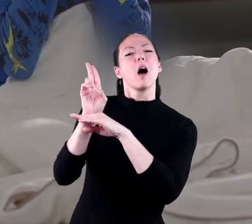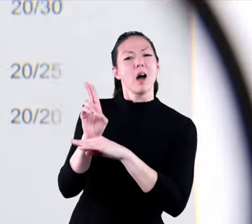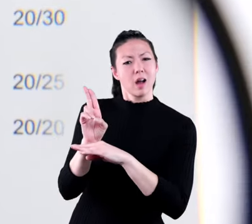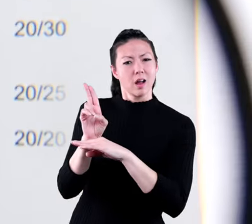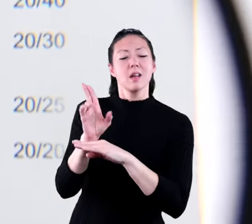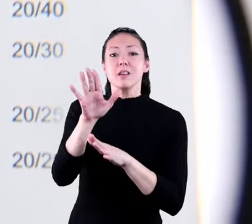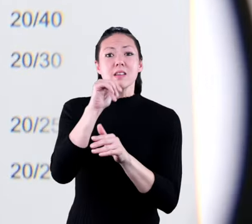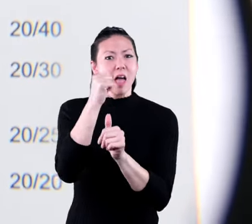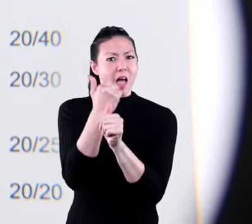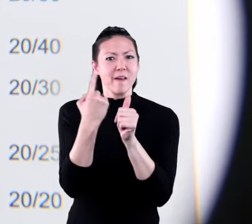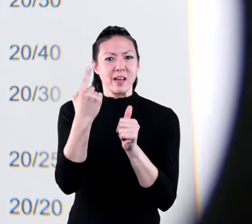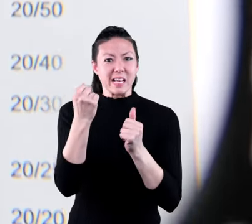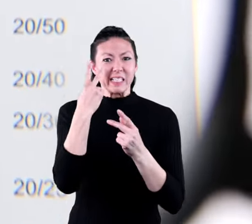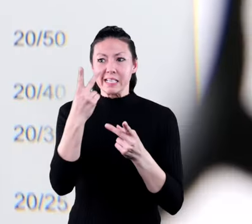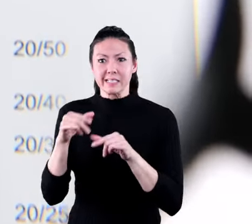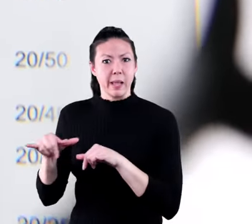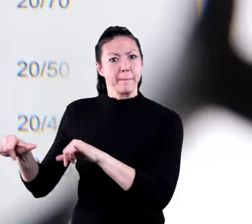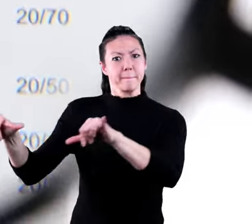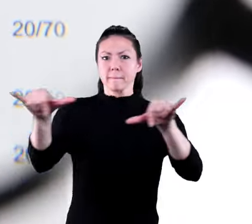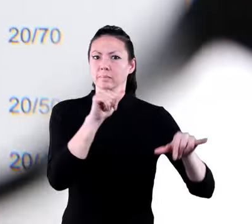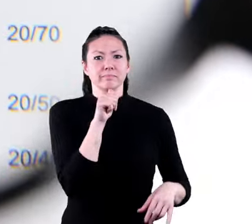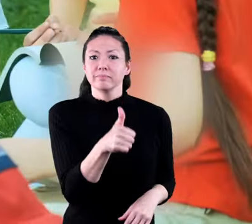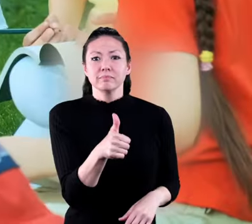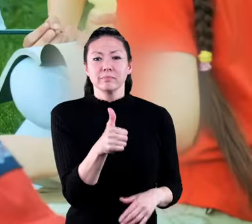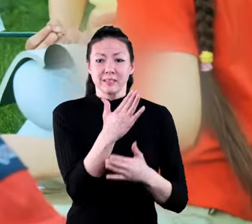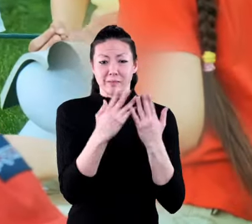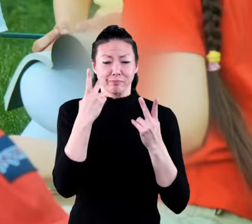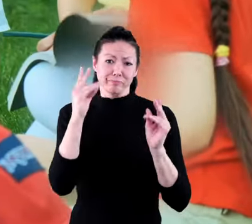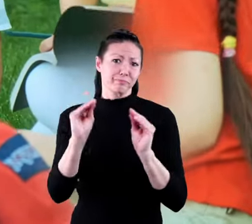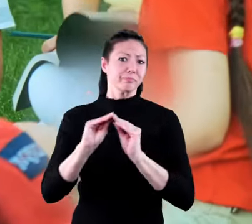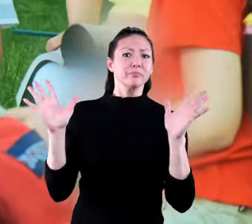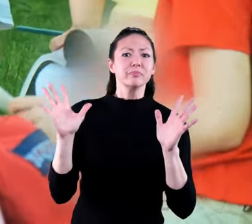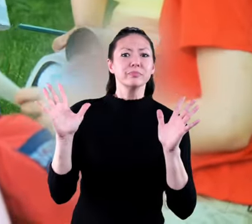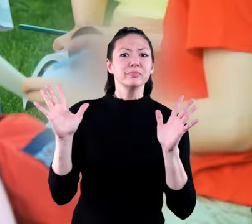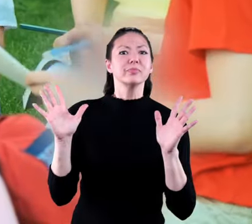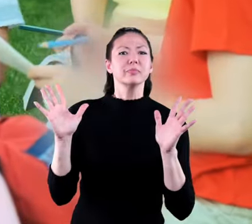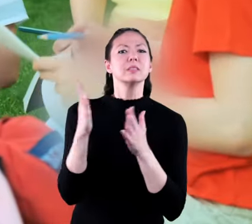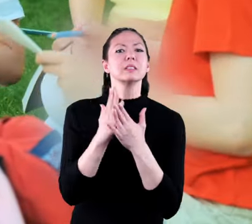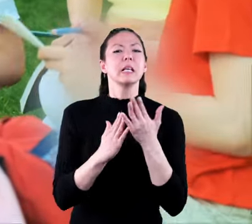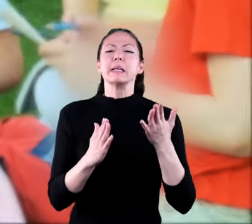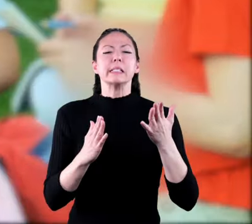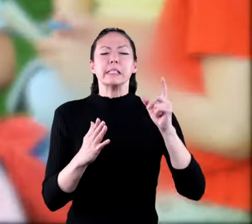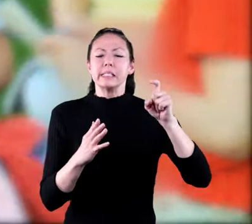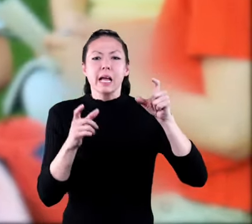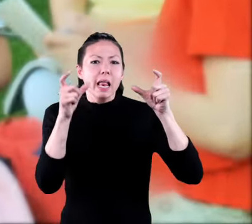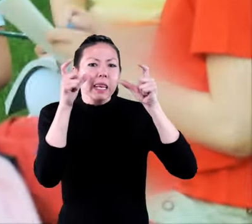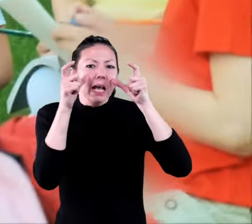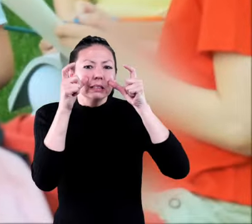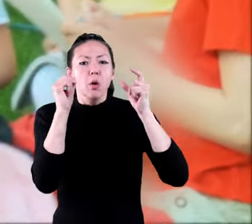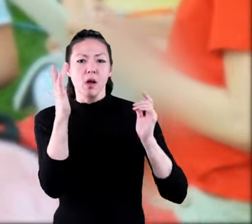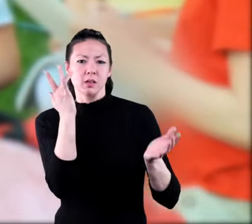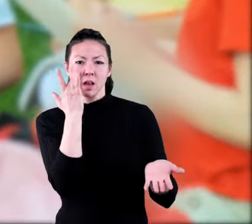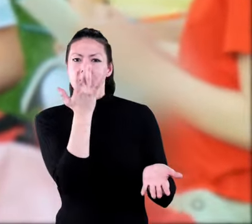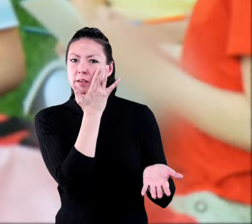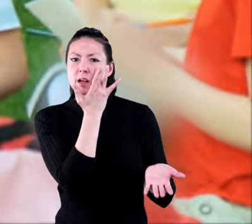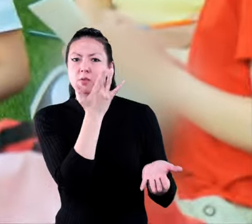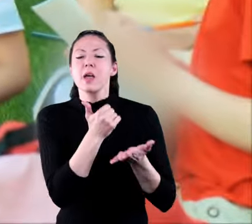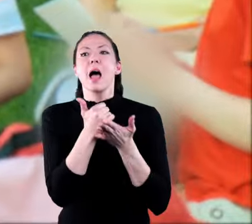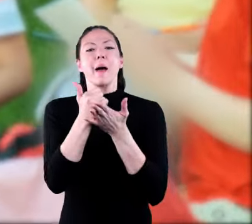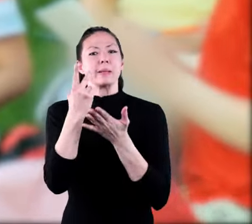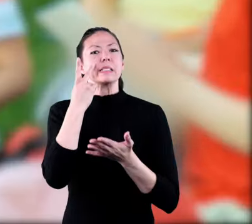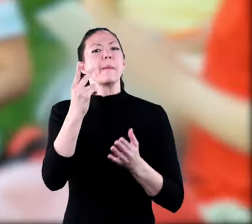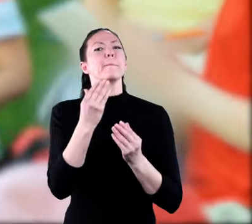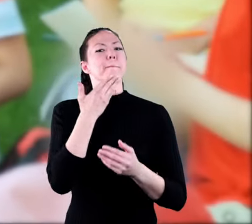not everyone sees things the same way some people see very clearly while other people may need glasses or